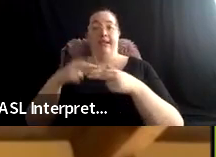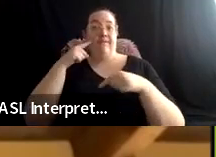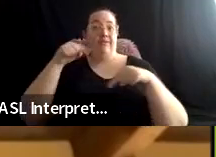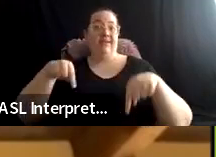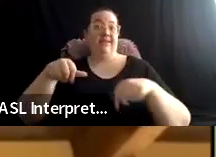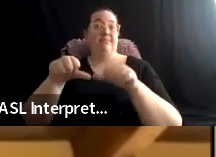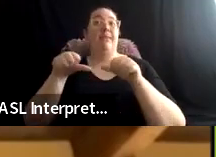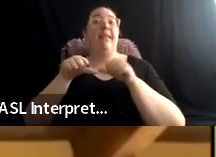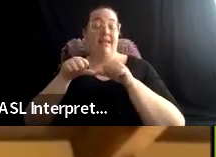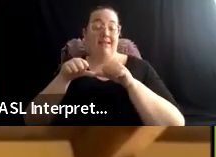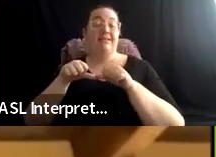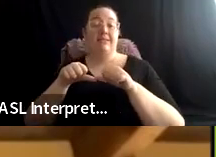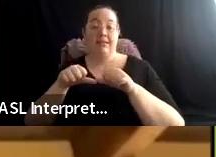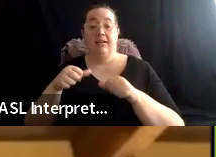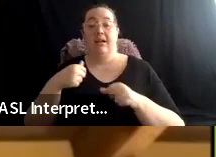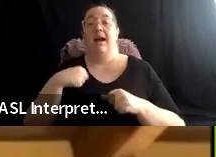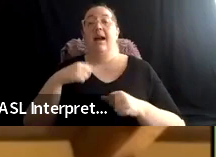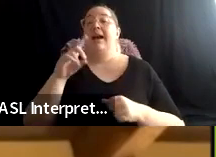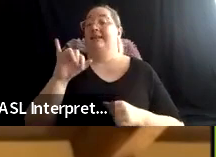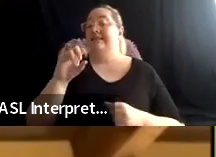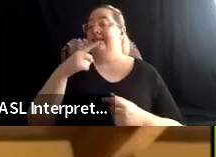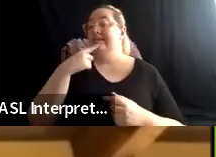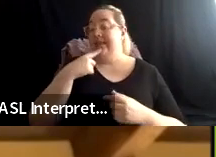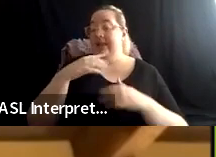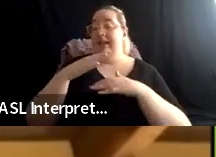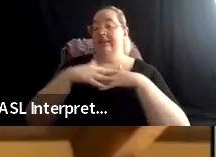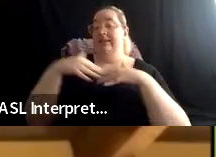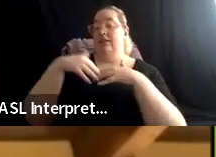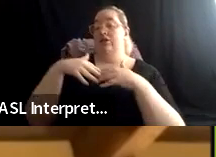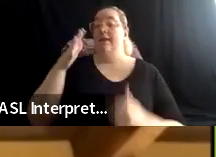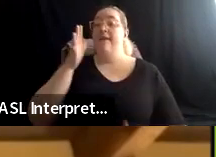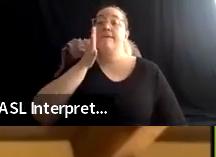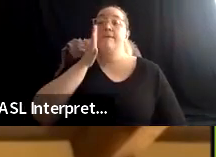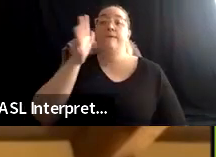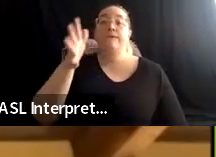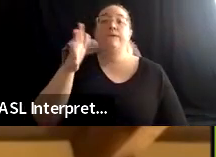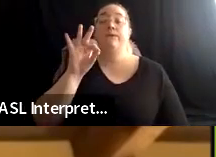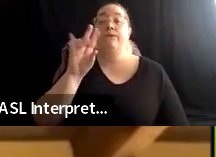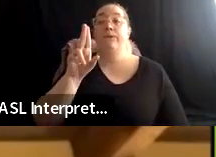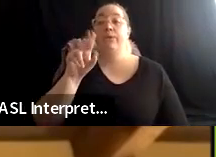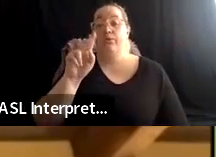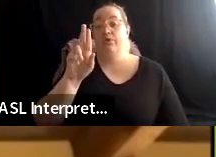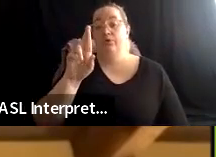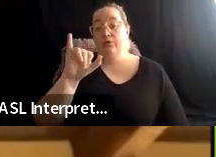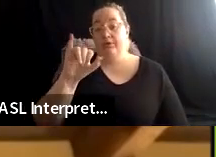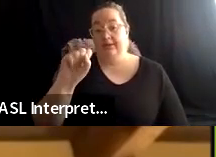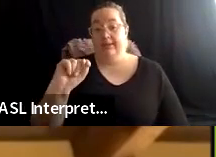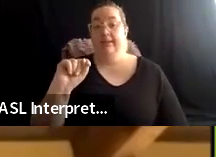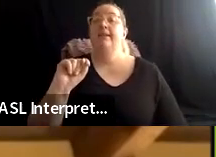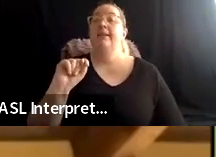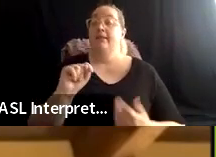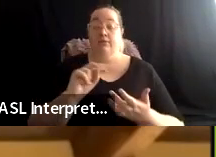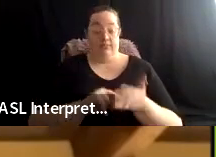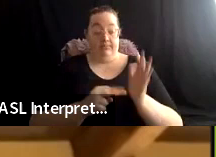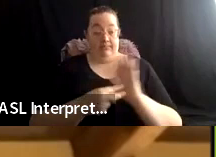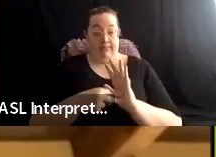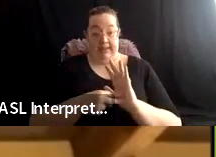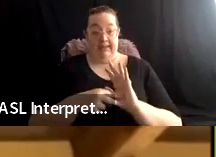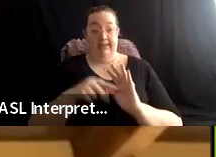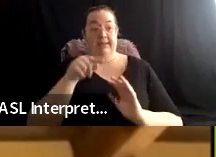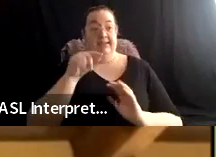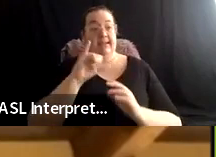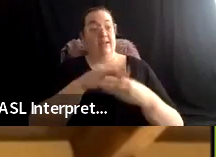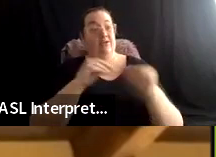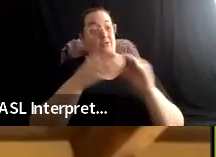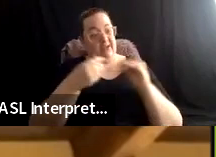say indigenous futurist. And so on one hand, we're talking about a story that is still alive. And then we're